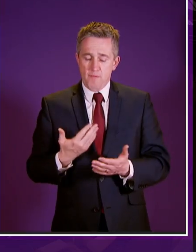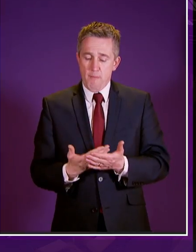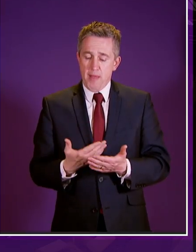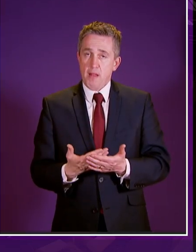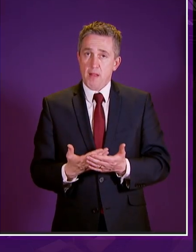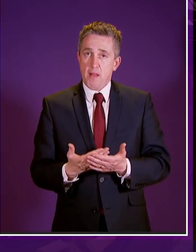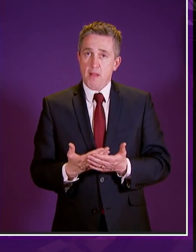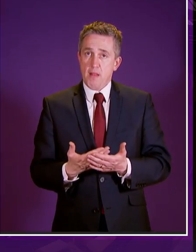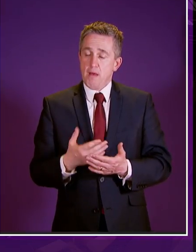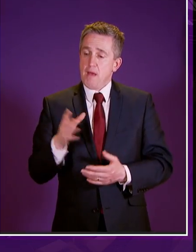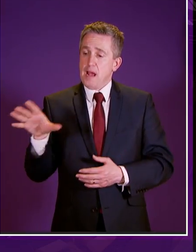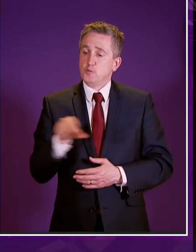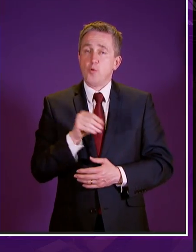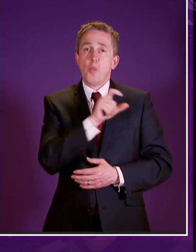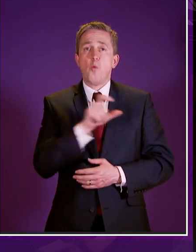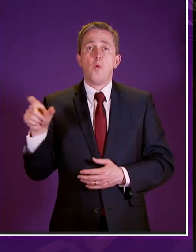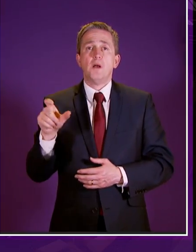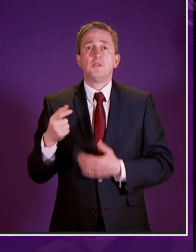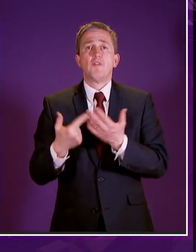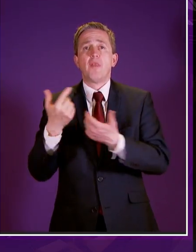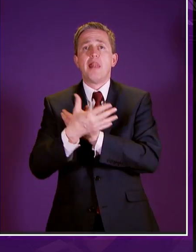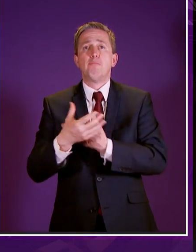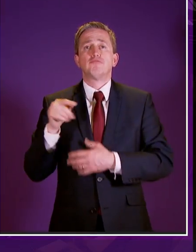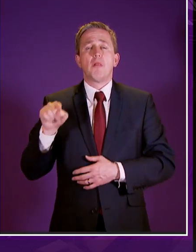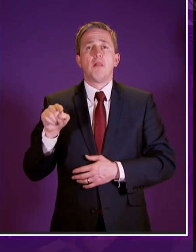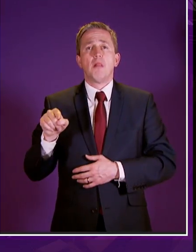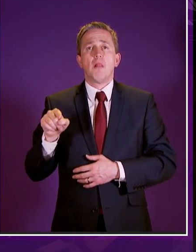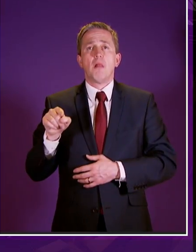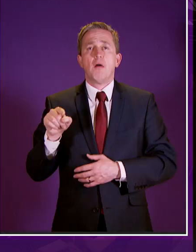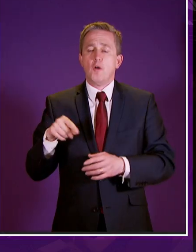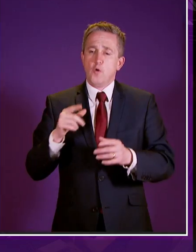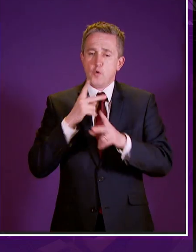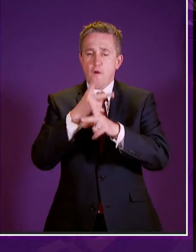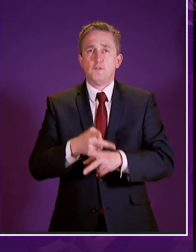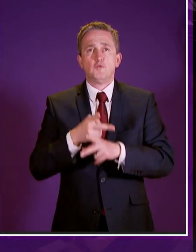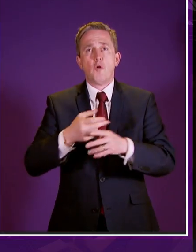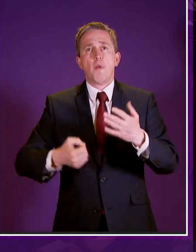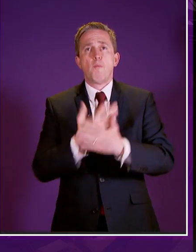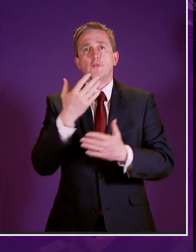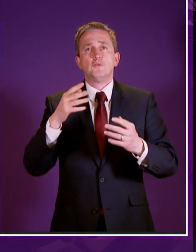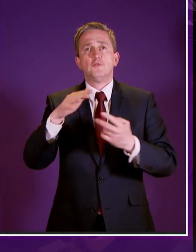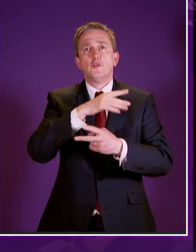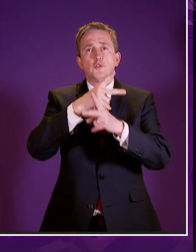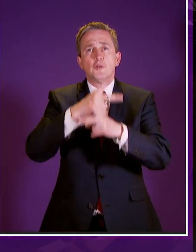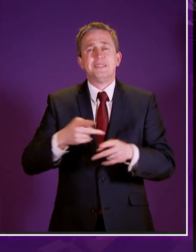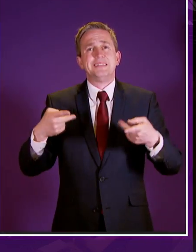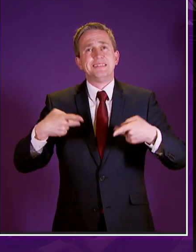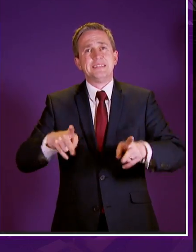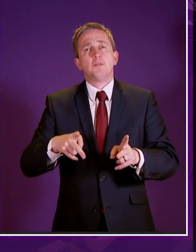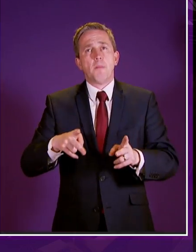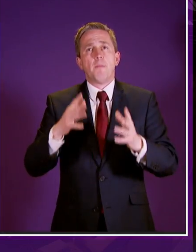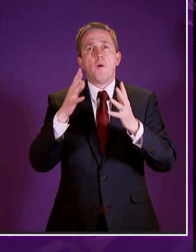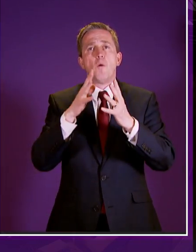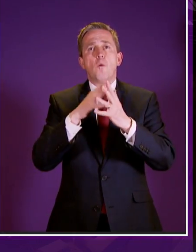lent on the words of a liberal who helped to preside over the creation of the modern social security system in these islands as we